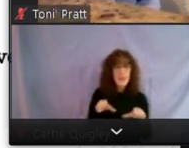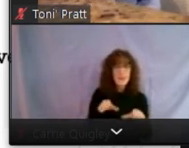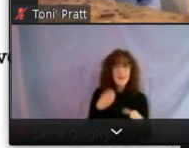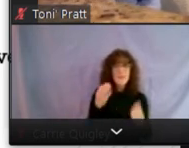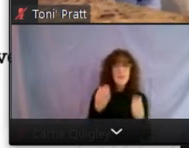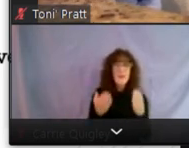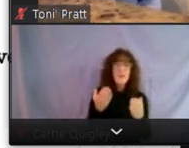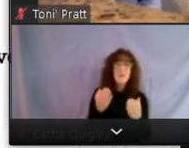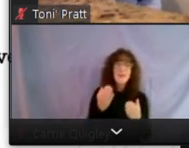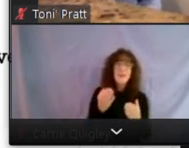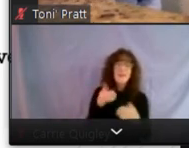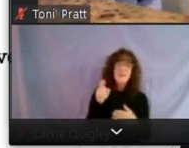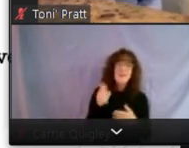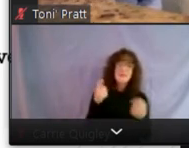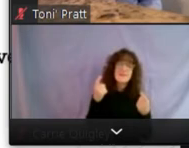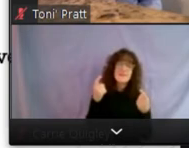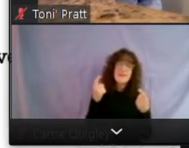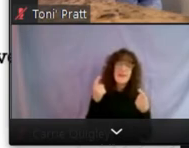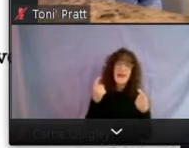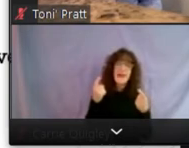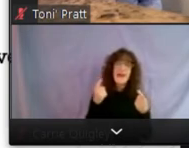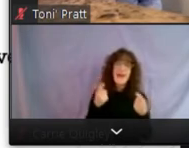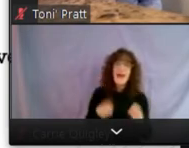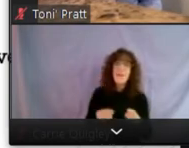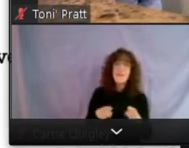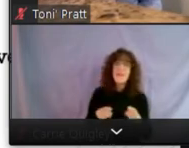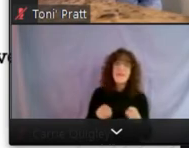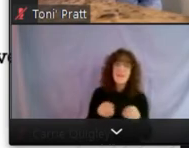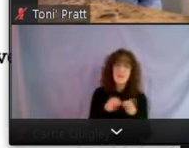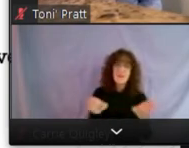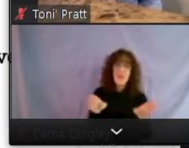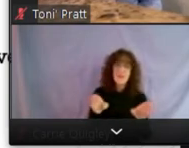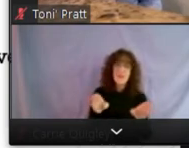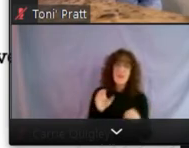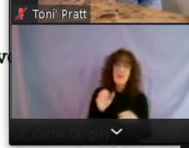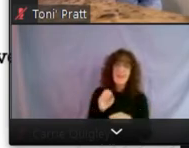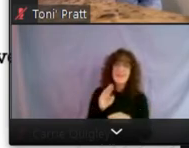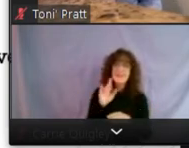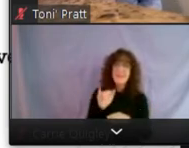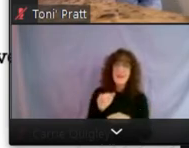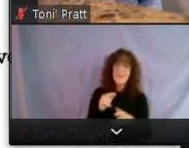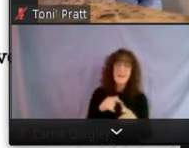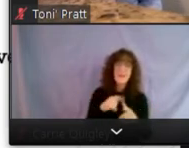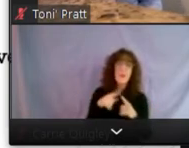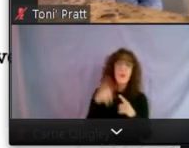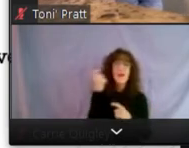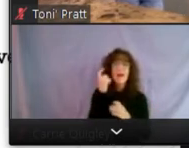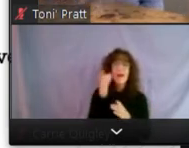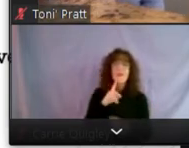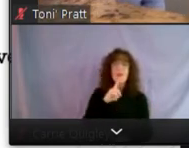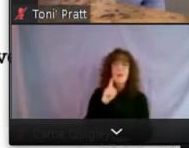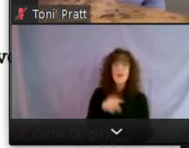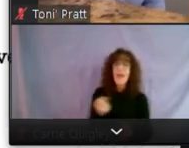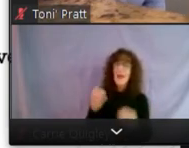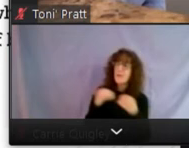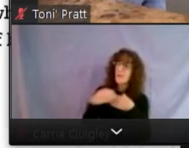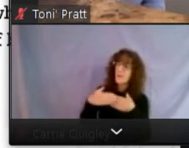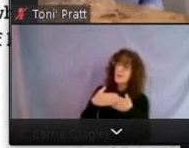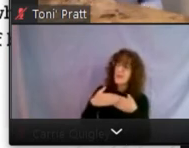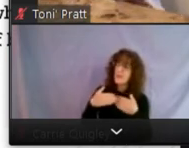have to have, have to happen, uh, in the general assembly or by executive order of the governor. Next slide. How many more slides you got?